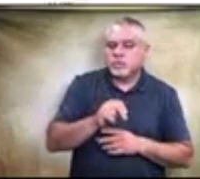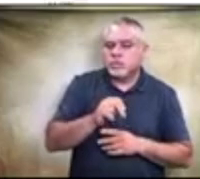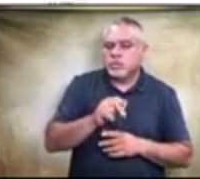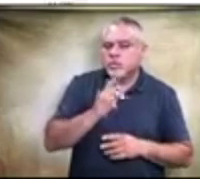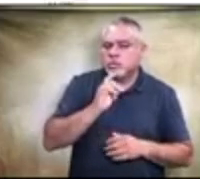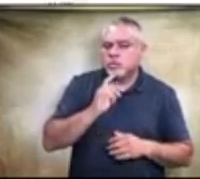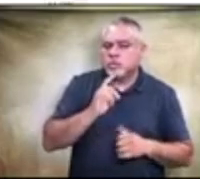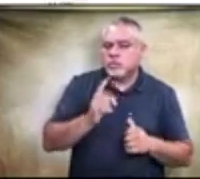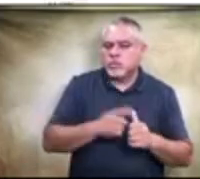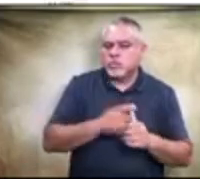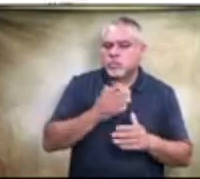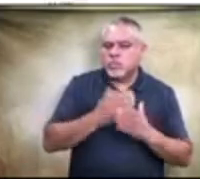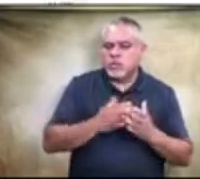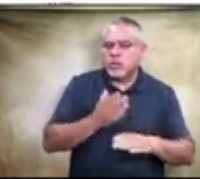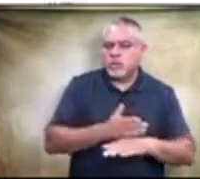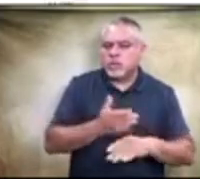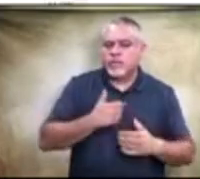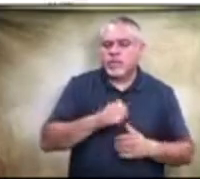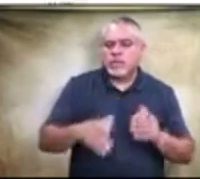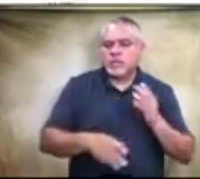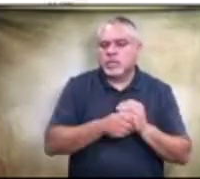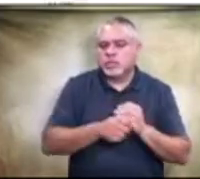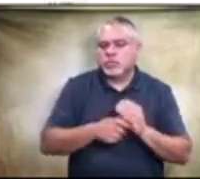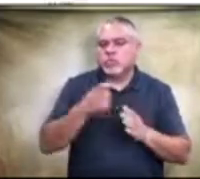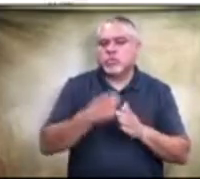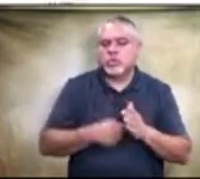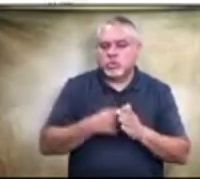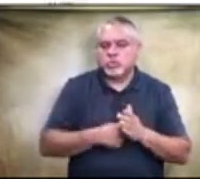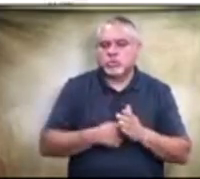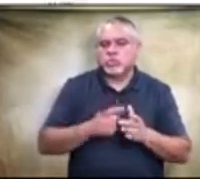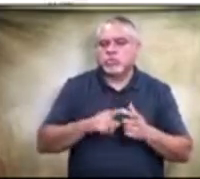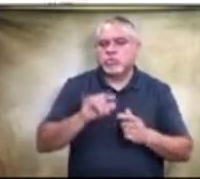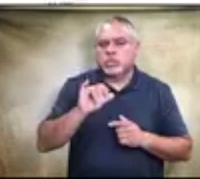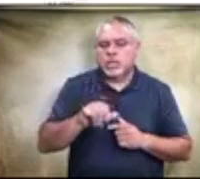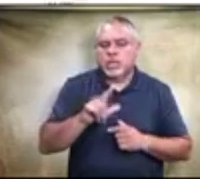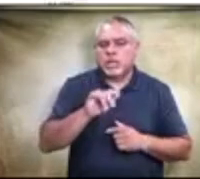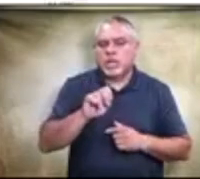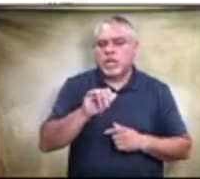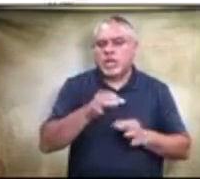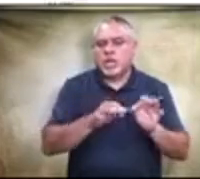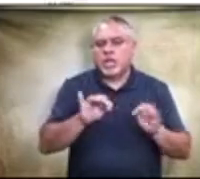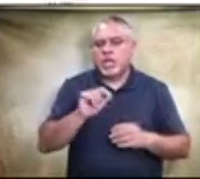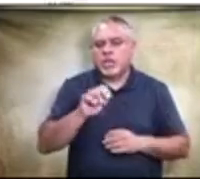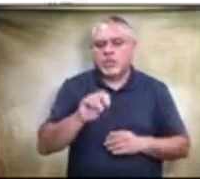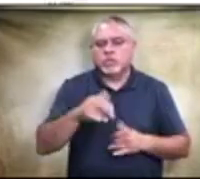upgrade, does it add any additional cost to that line item? Or are we still on budget?